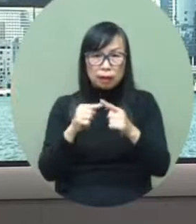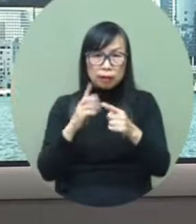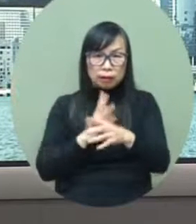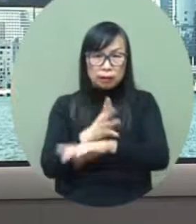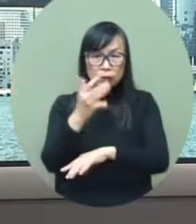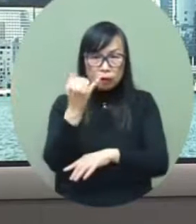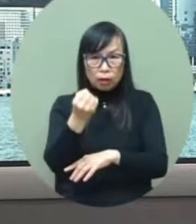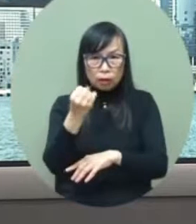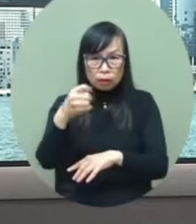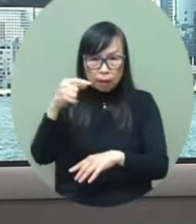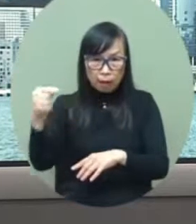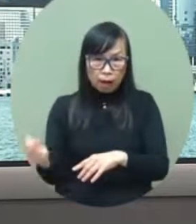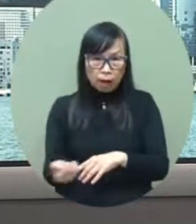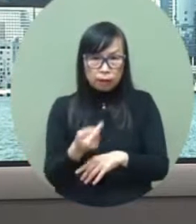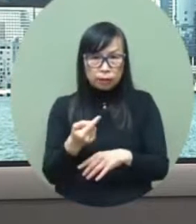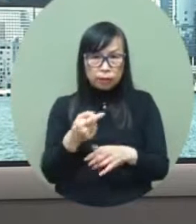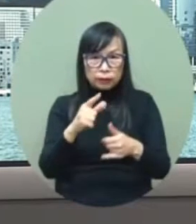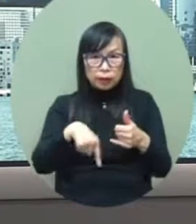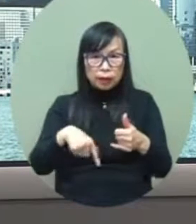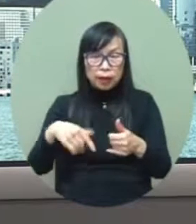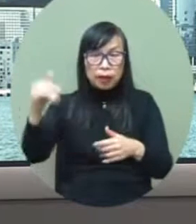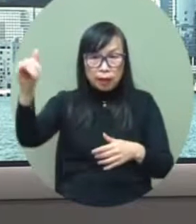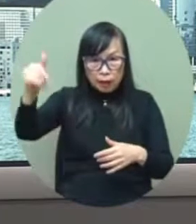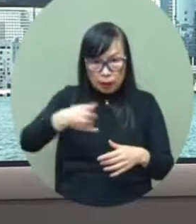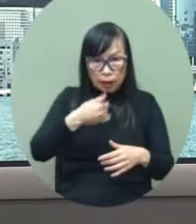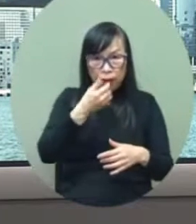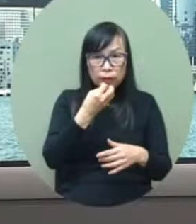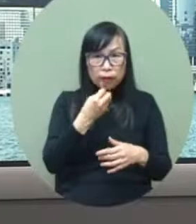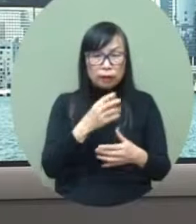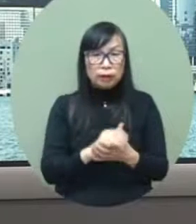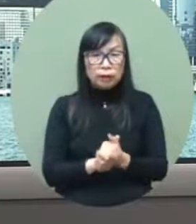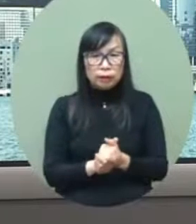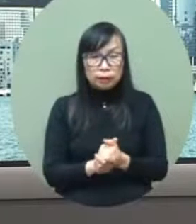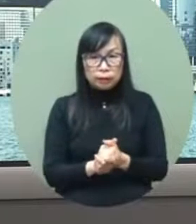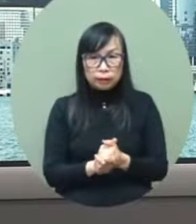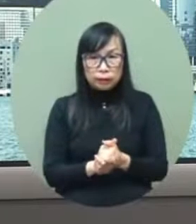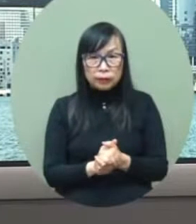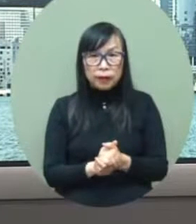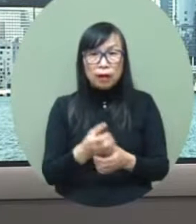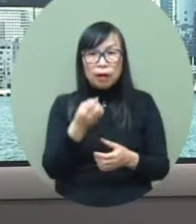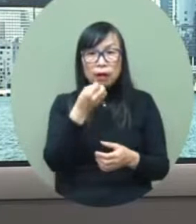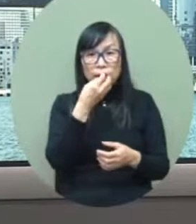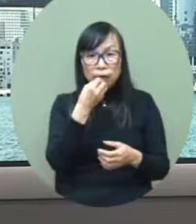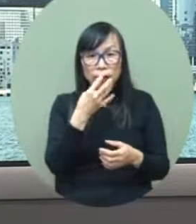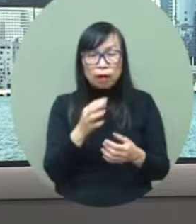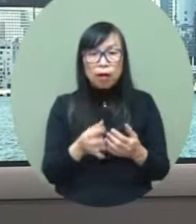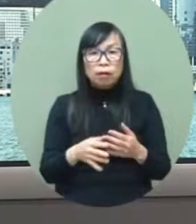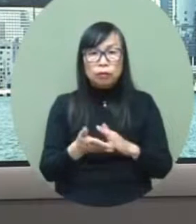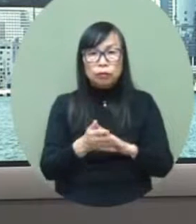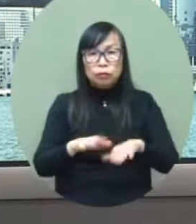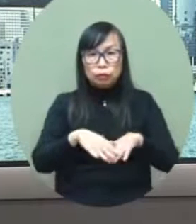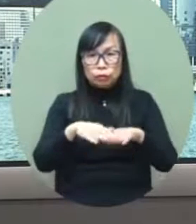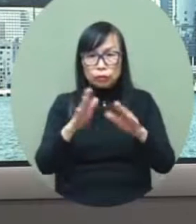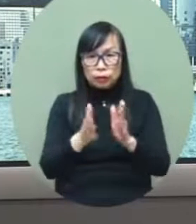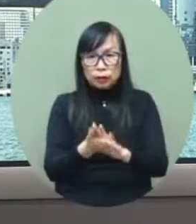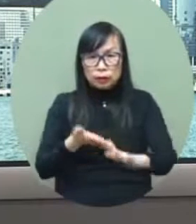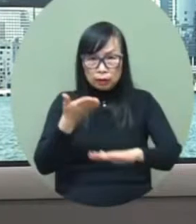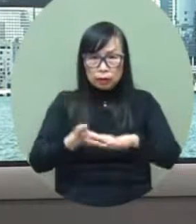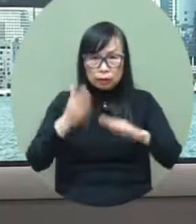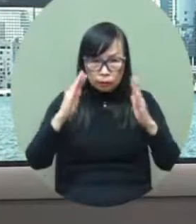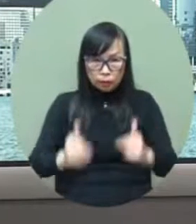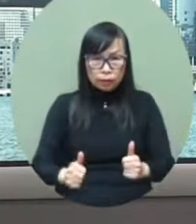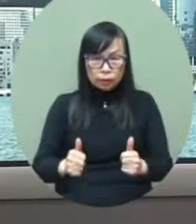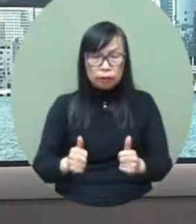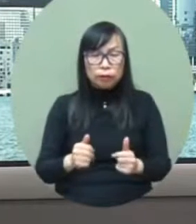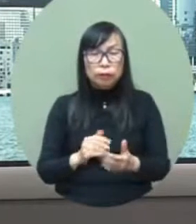700 000 travelers crossed the border to the mainland and some 600 000 visit persons came to hong